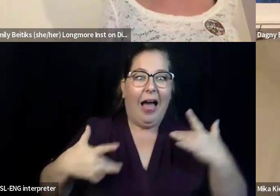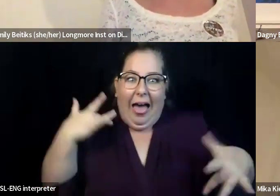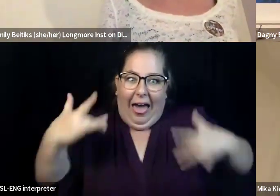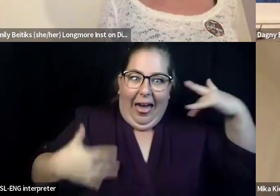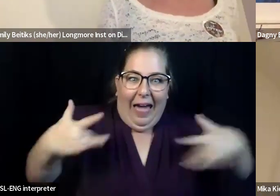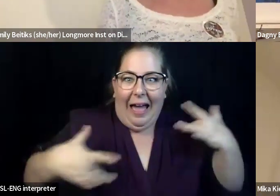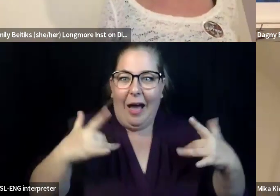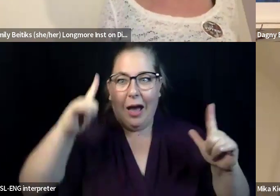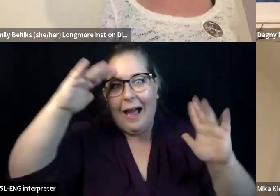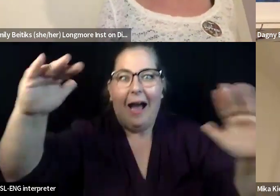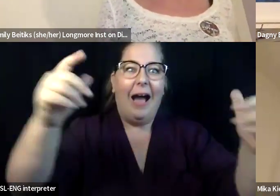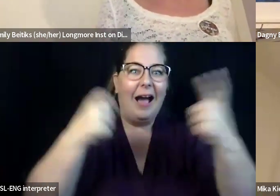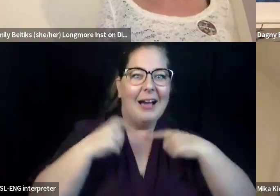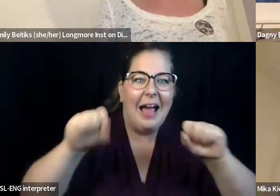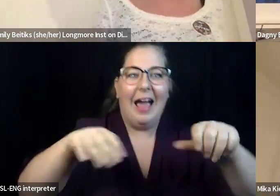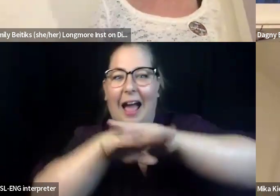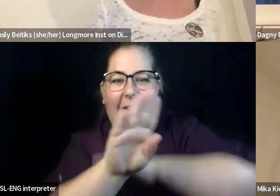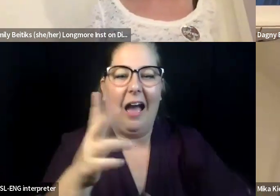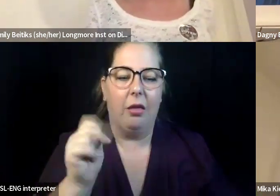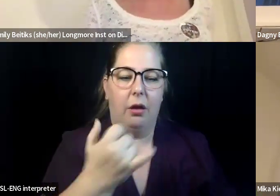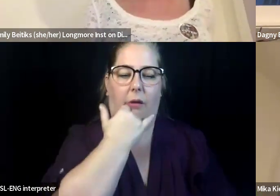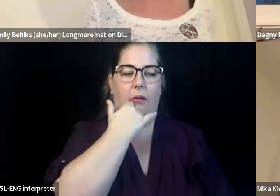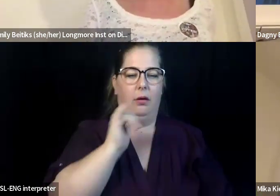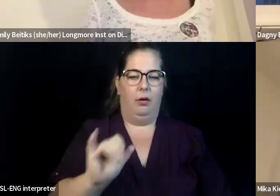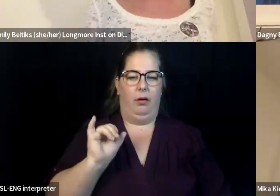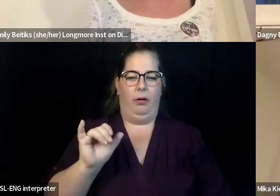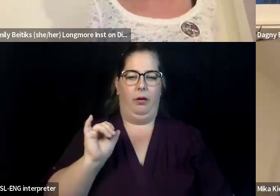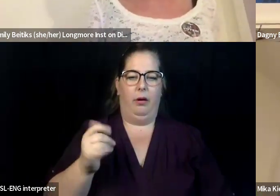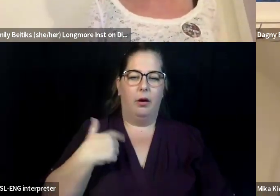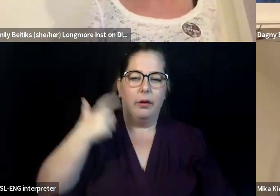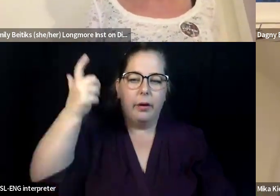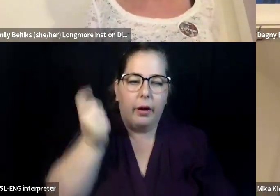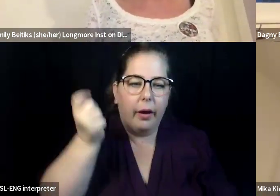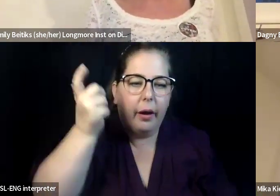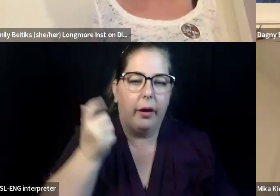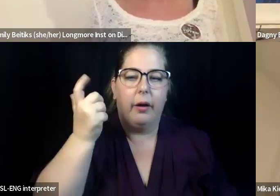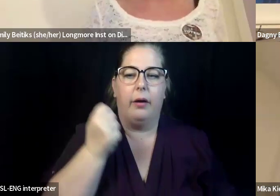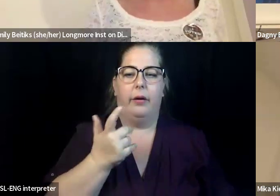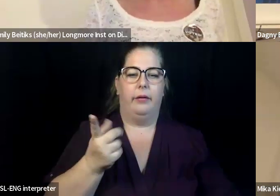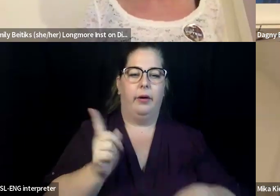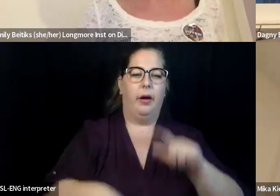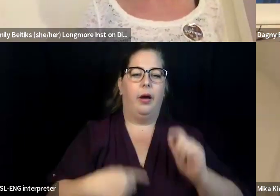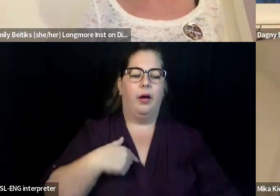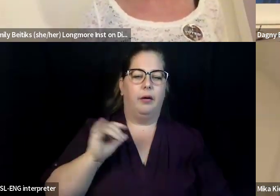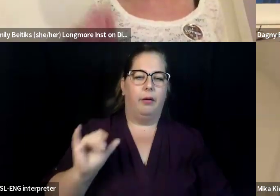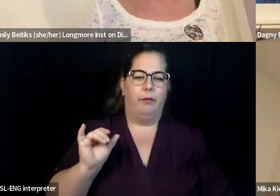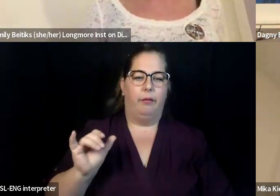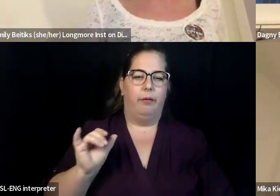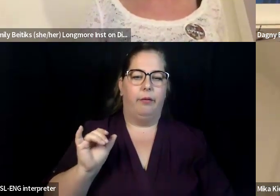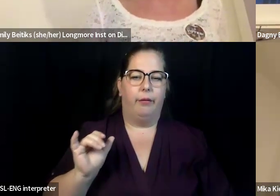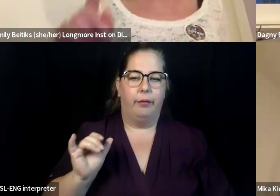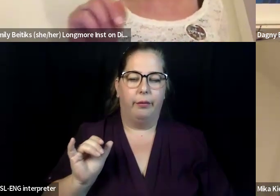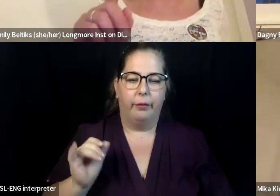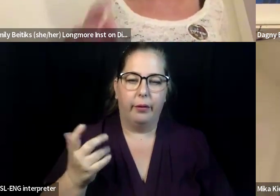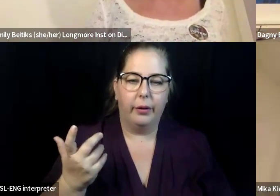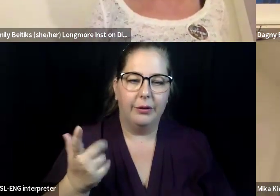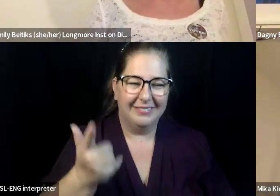concern. Um, and I'm sure they'll be checking out the video from this today. Okay. Yeah. Just, just to finish, like the, the concern